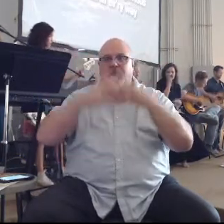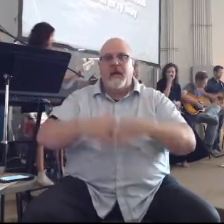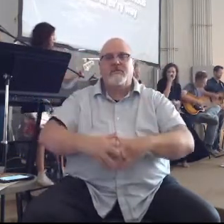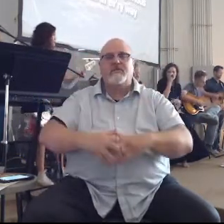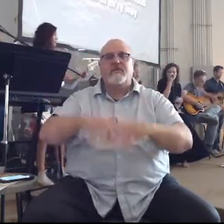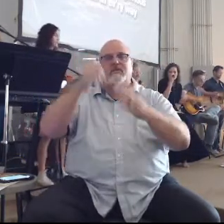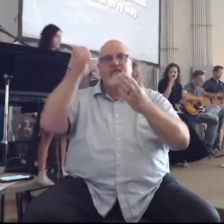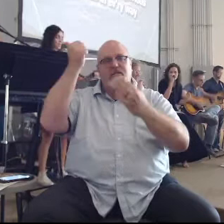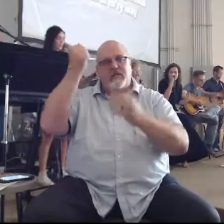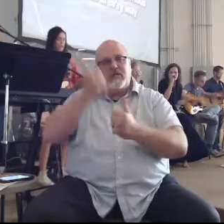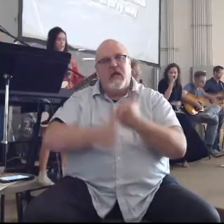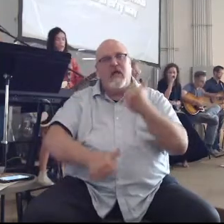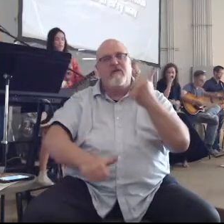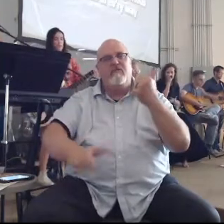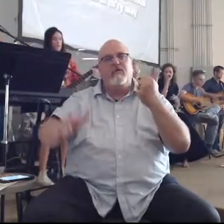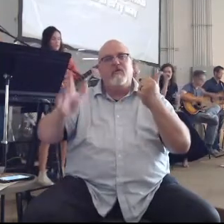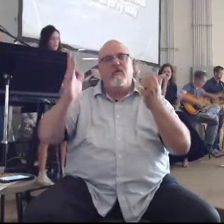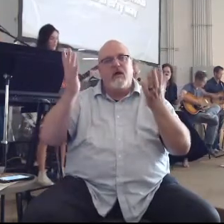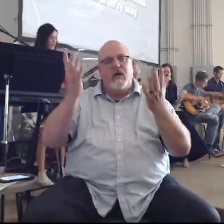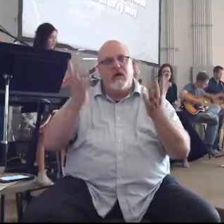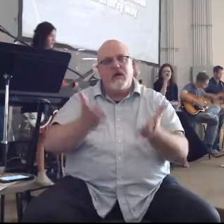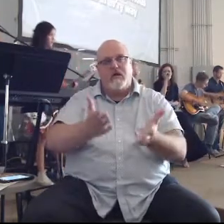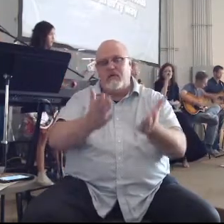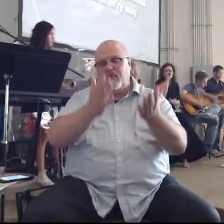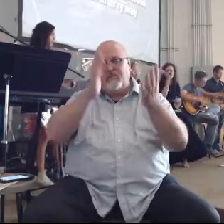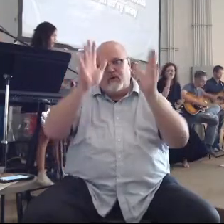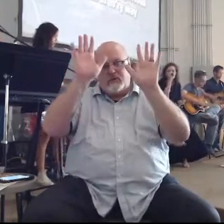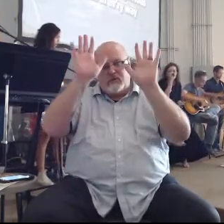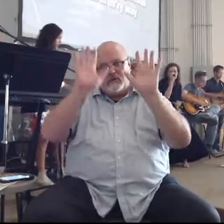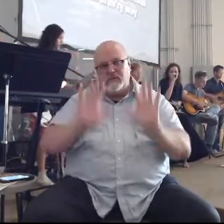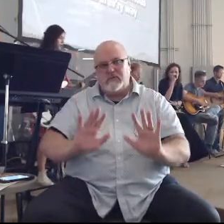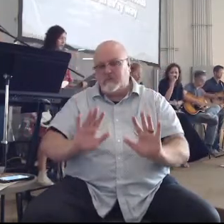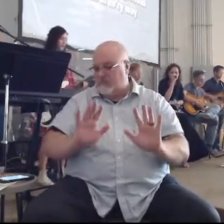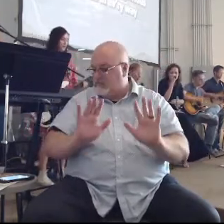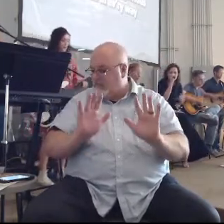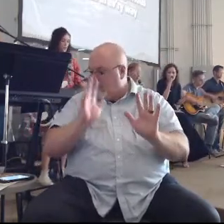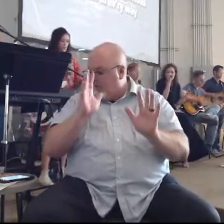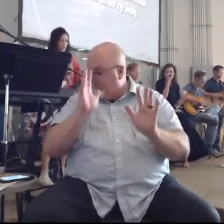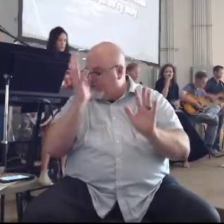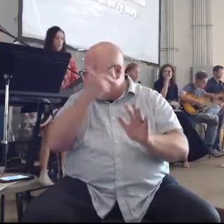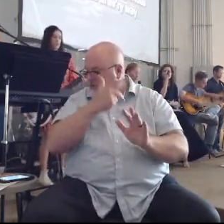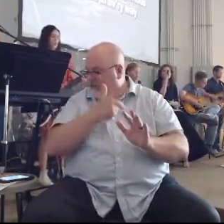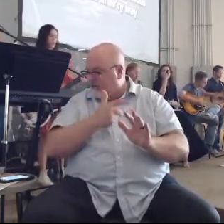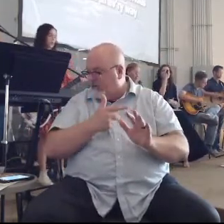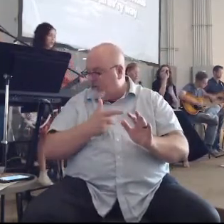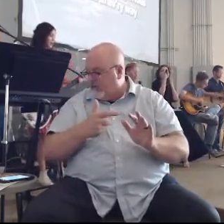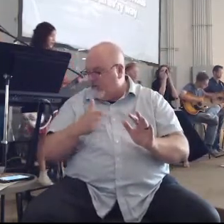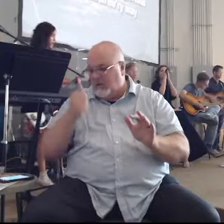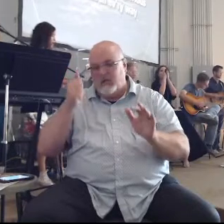Matchless in every way Matchless Beautiful